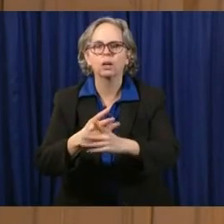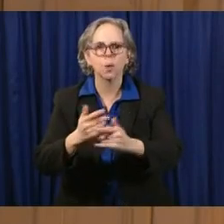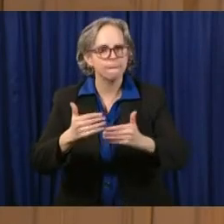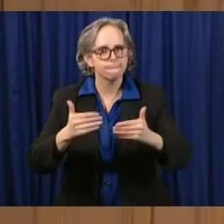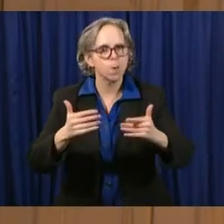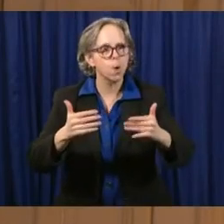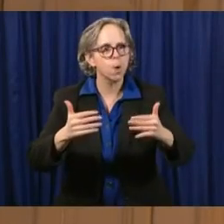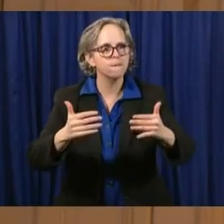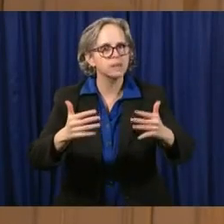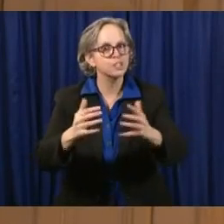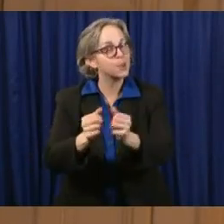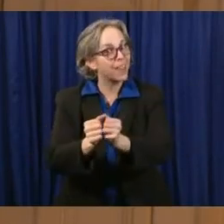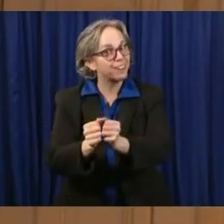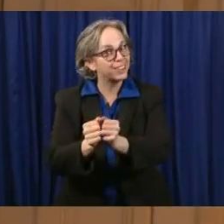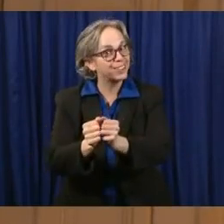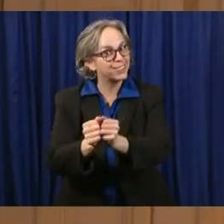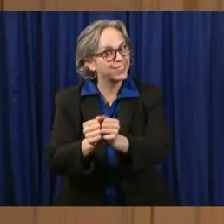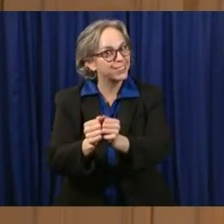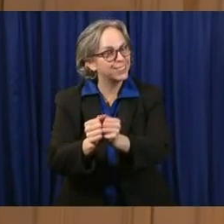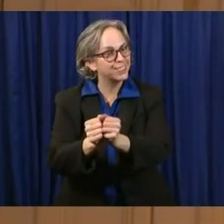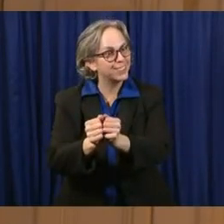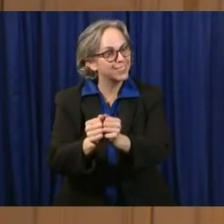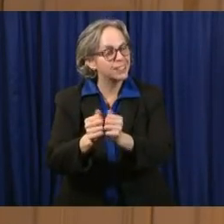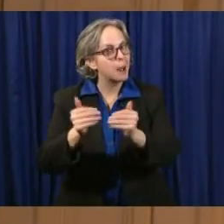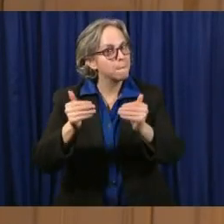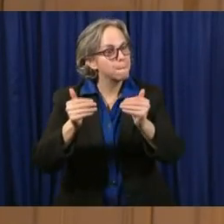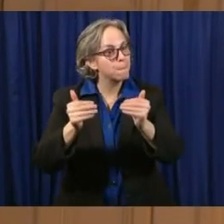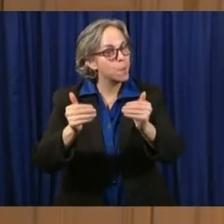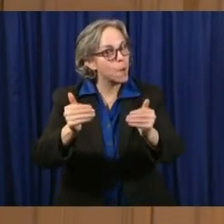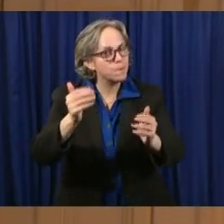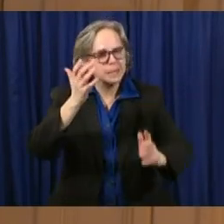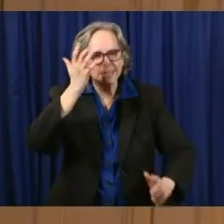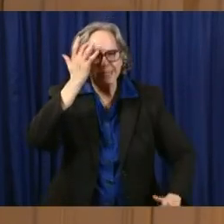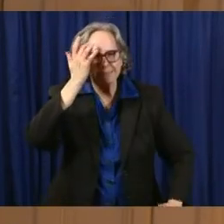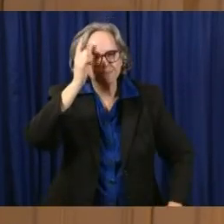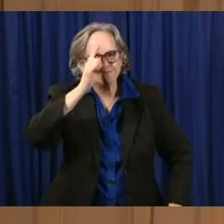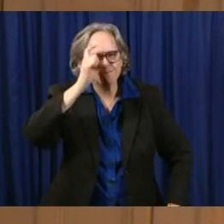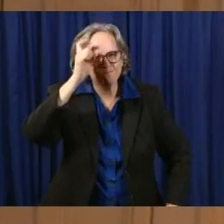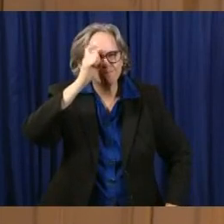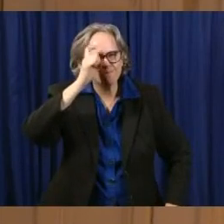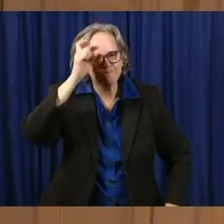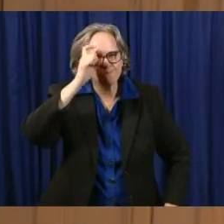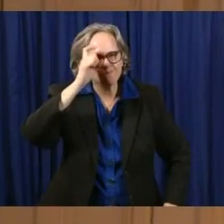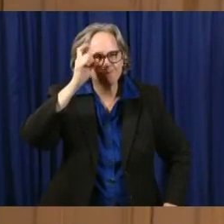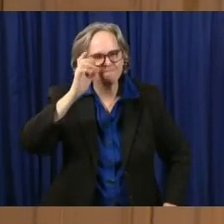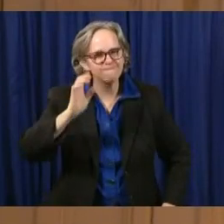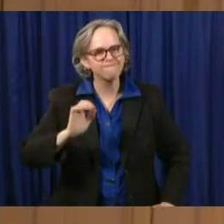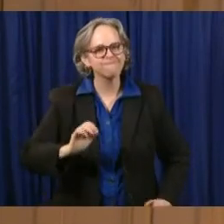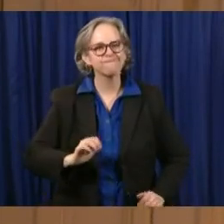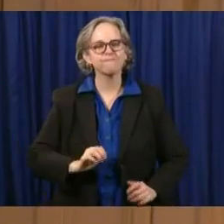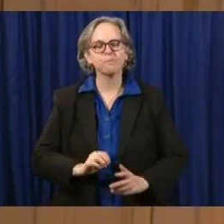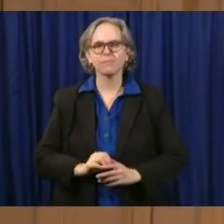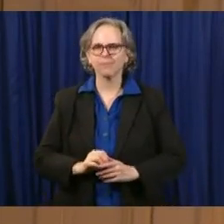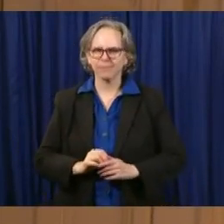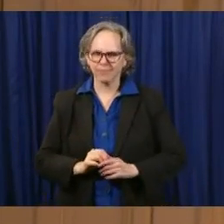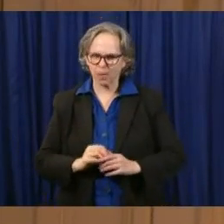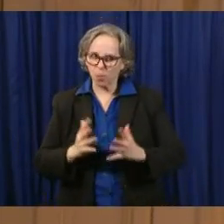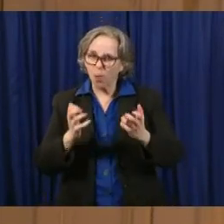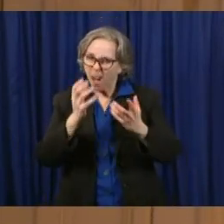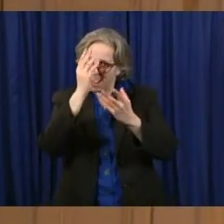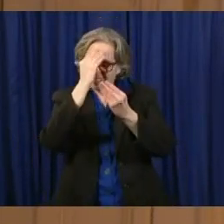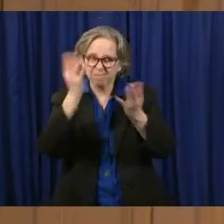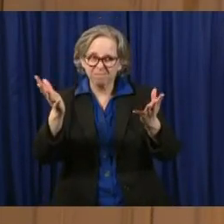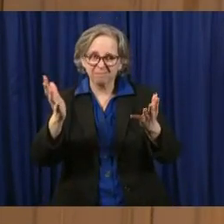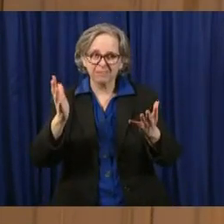And we're going to move forward smartly in this state. But I want to share with you that there is a song out